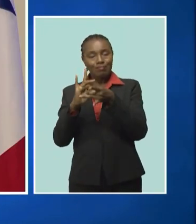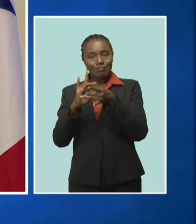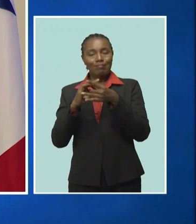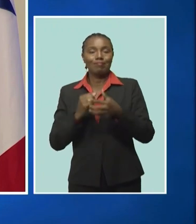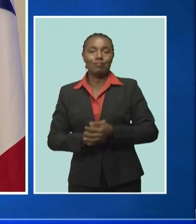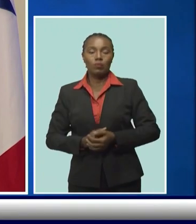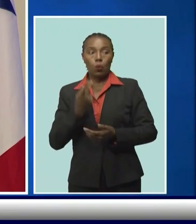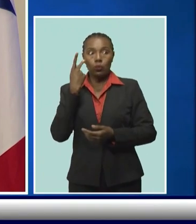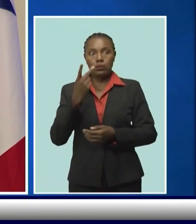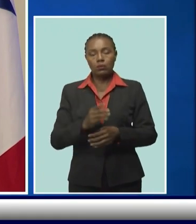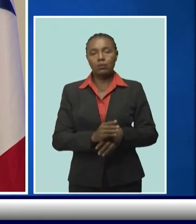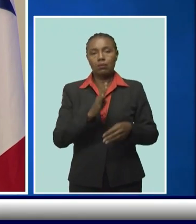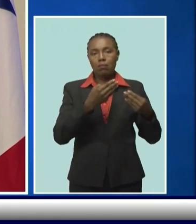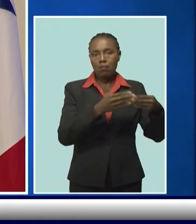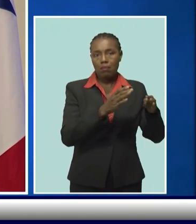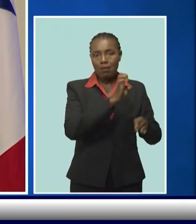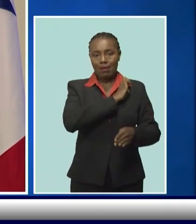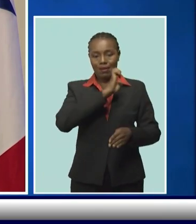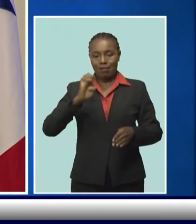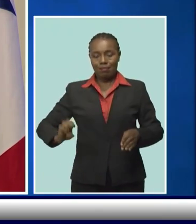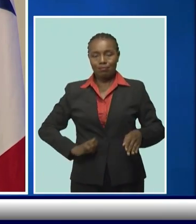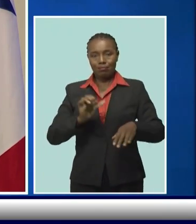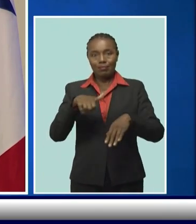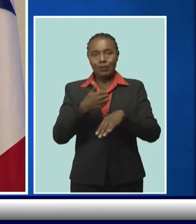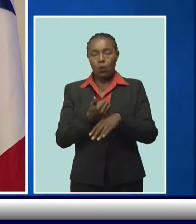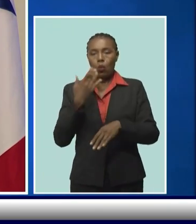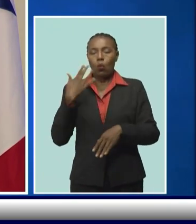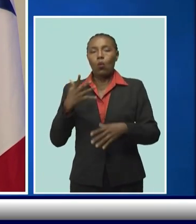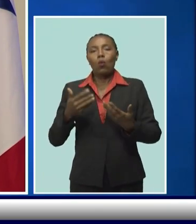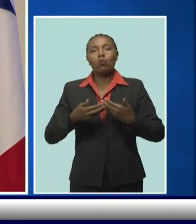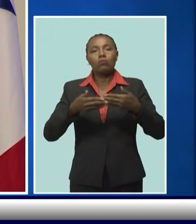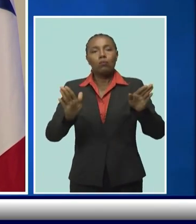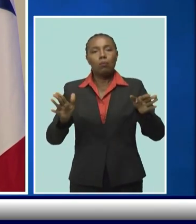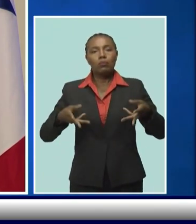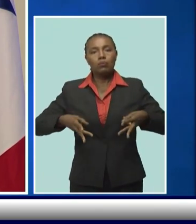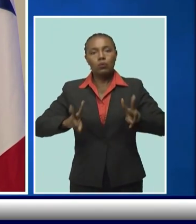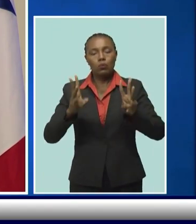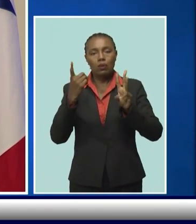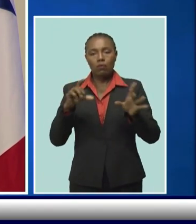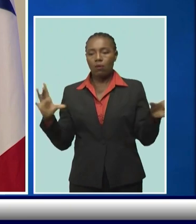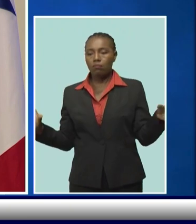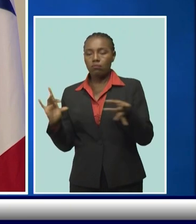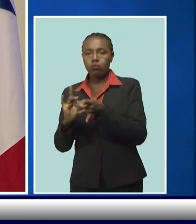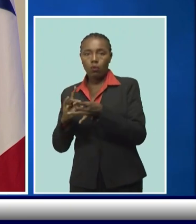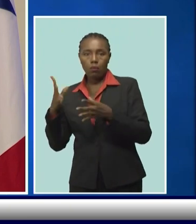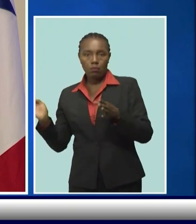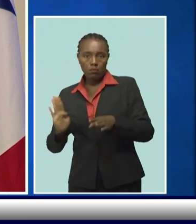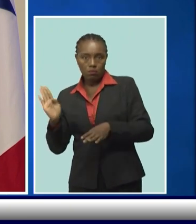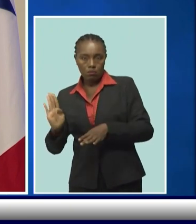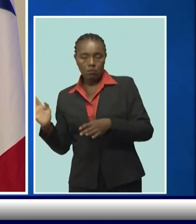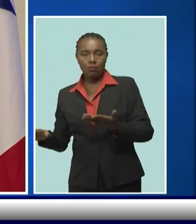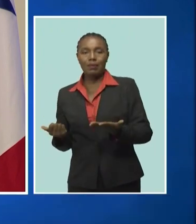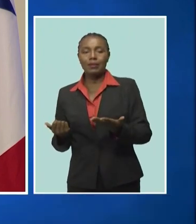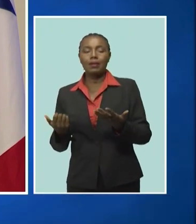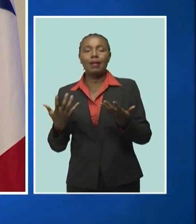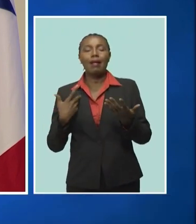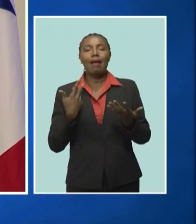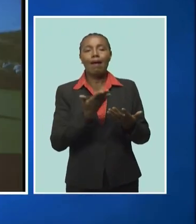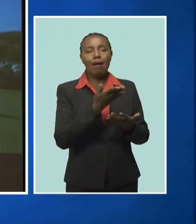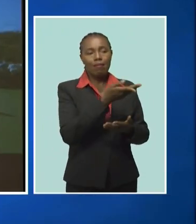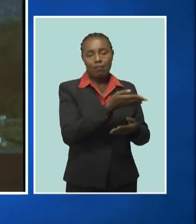Embassy of Panama as a gateway to new horizons, offering our local businesses unprecedented access to the dynamic